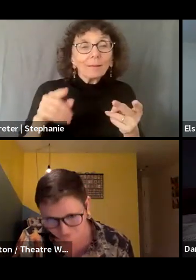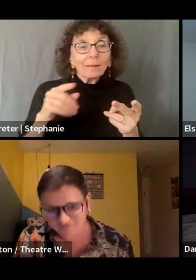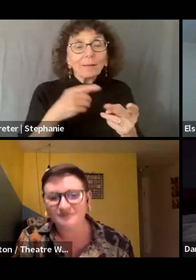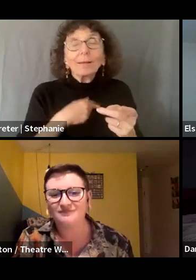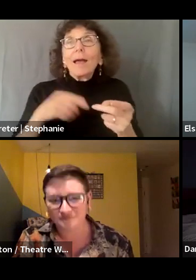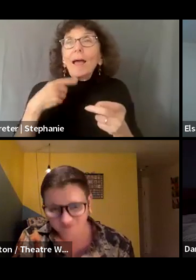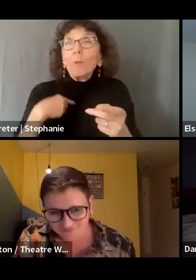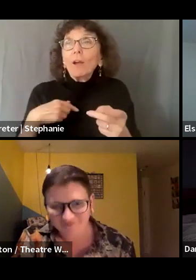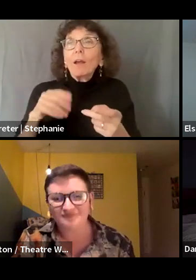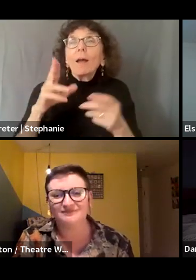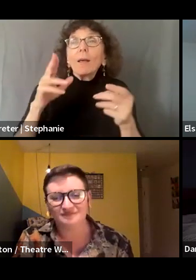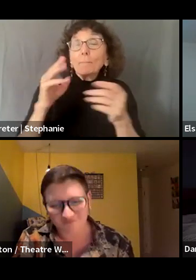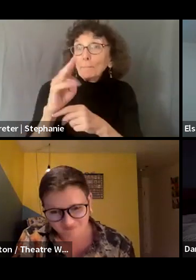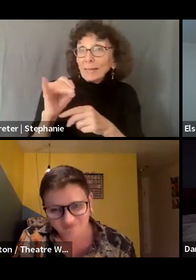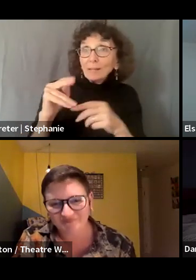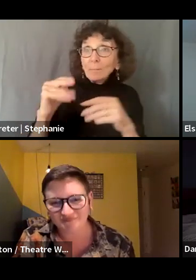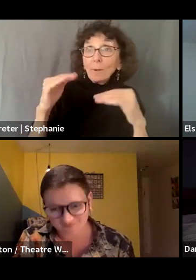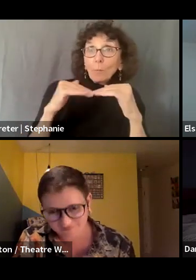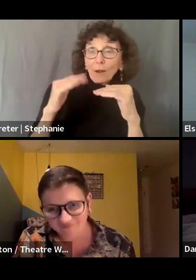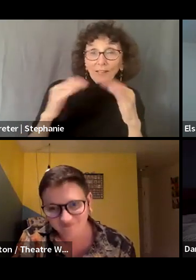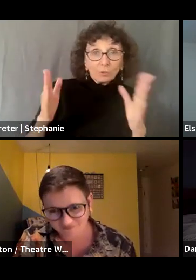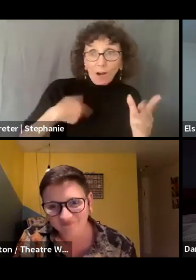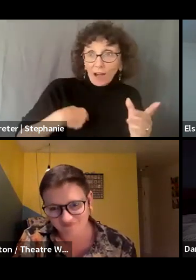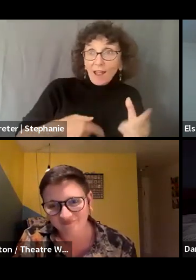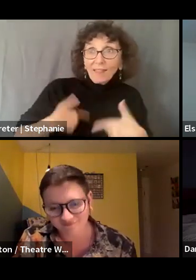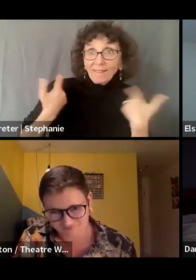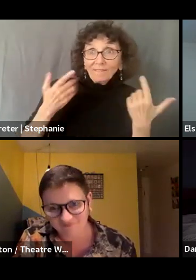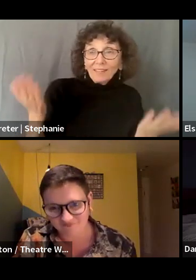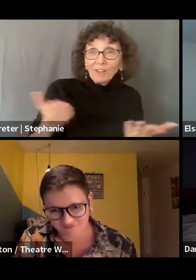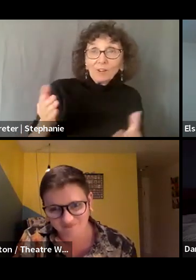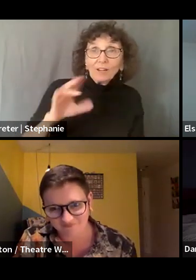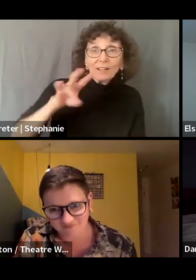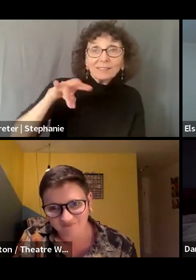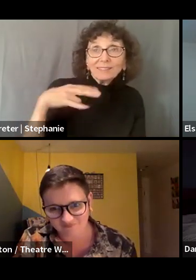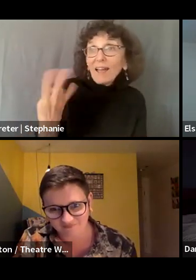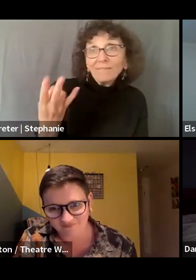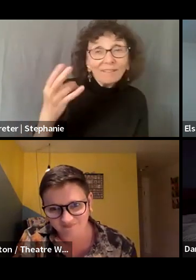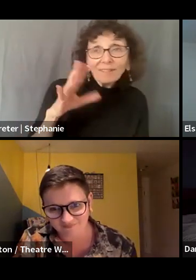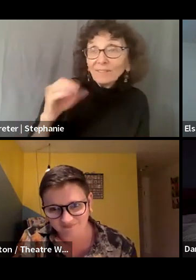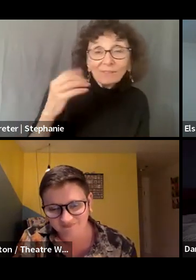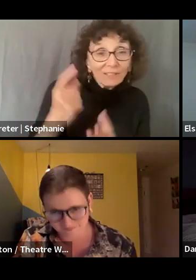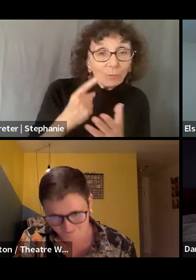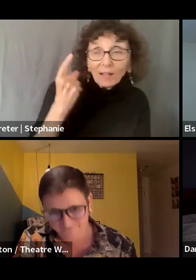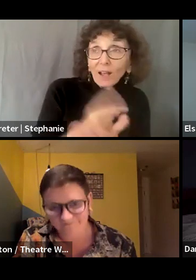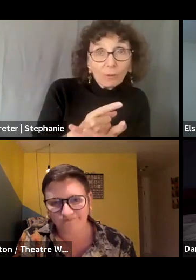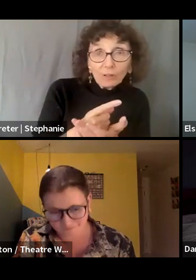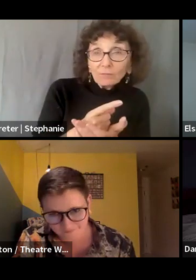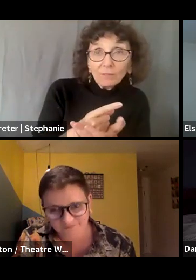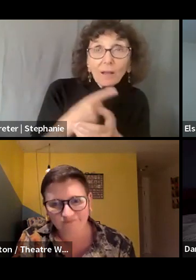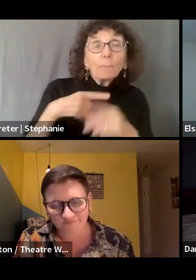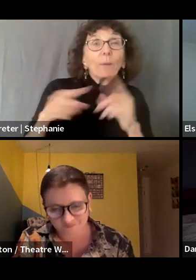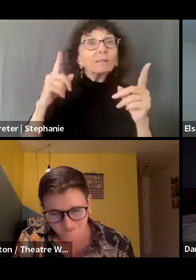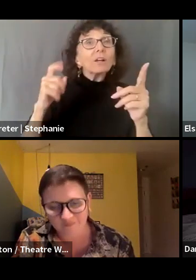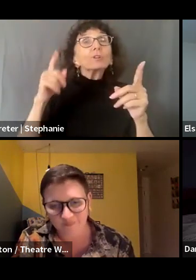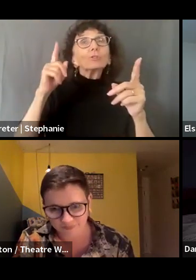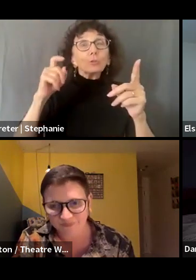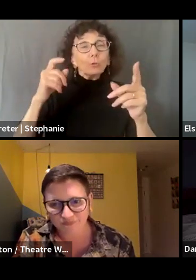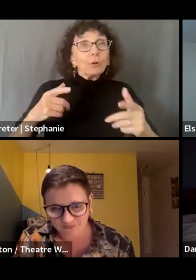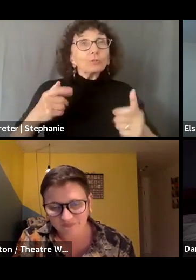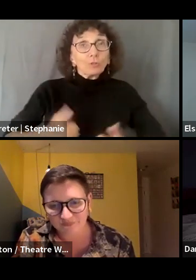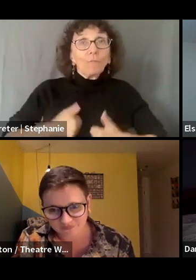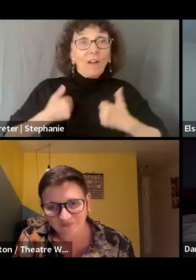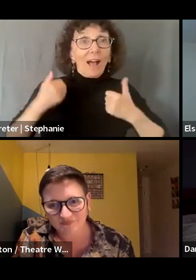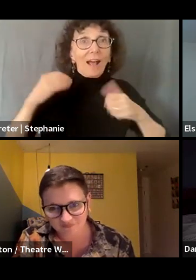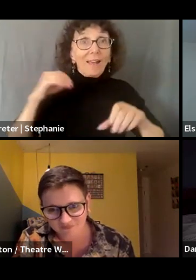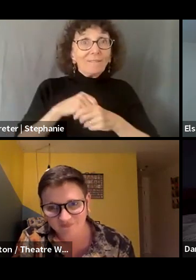to $19.50 an hour. So even an intern who's making minimum wage cannot likely live on that. And so I think it's important to